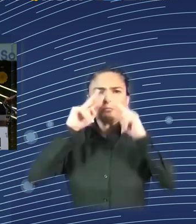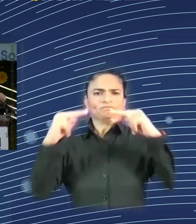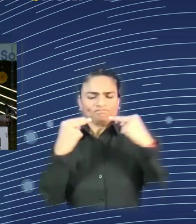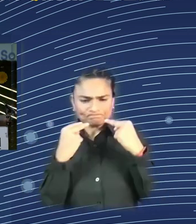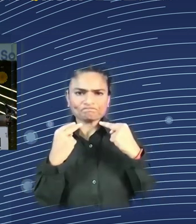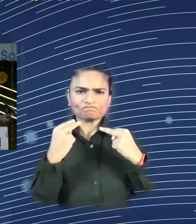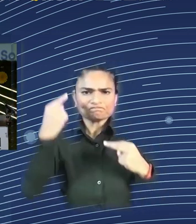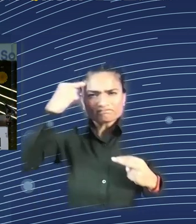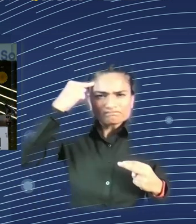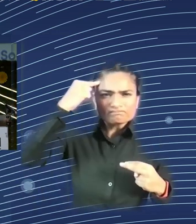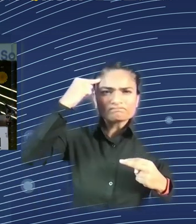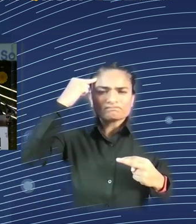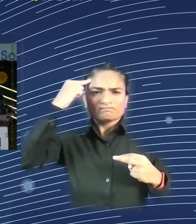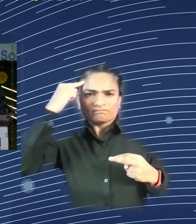more